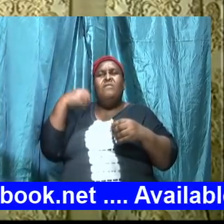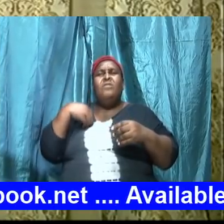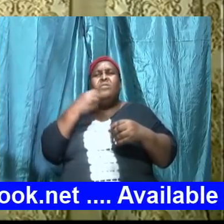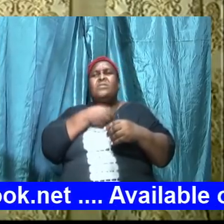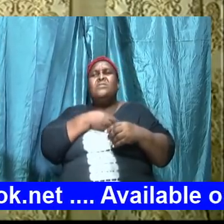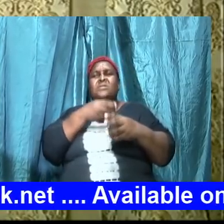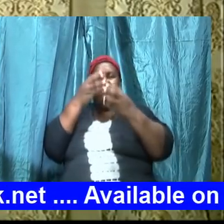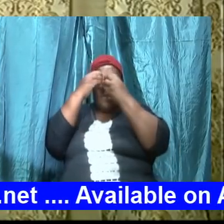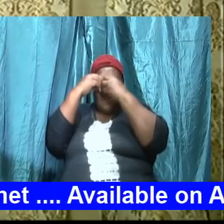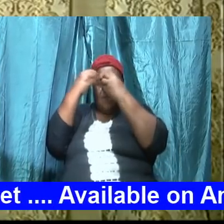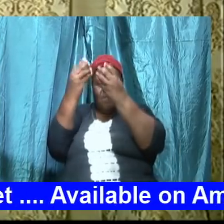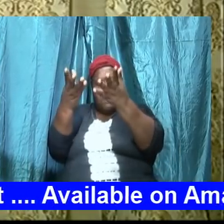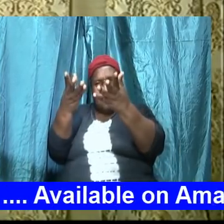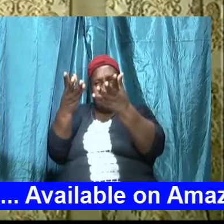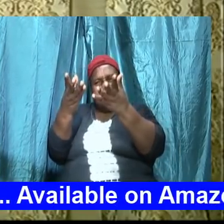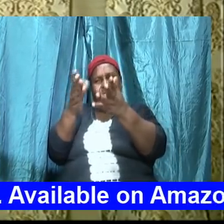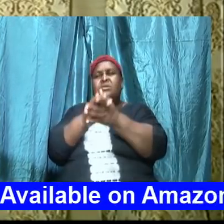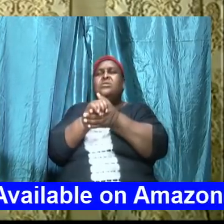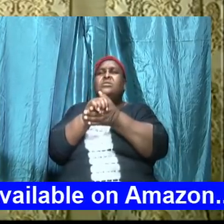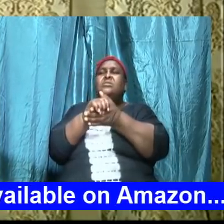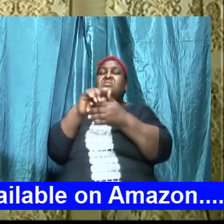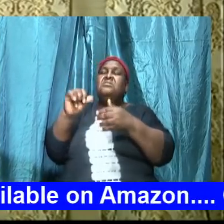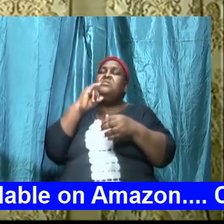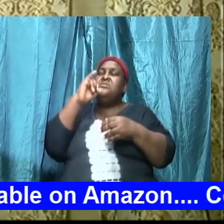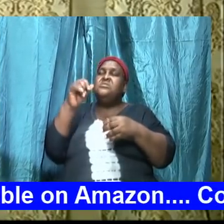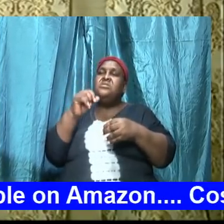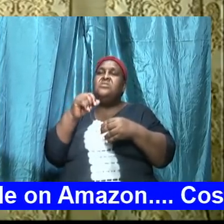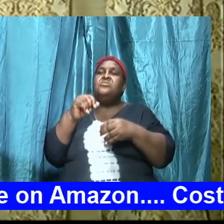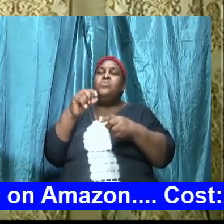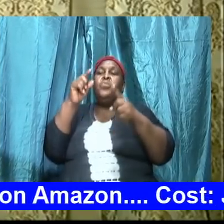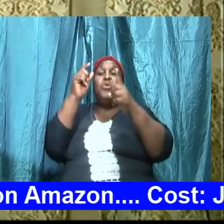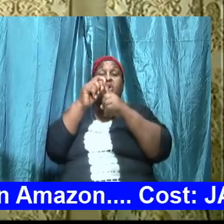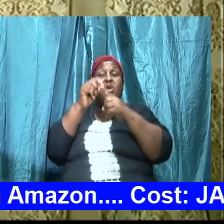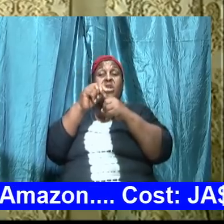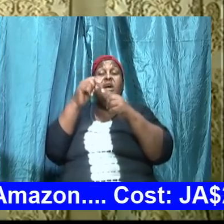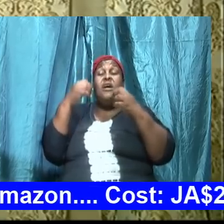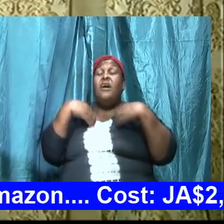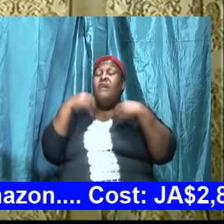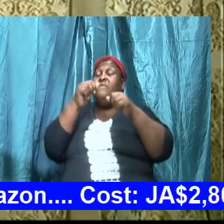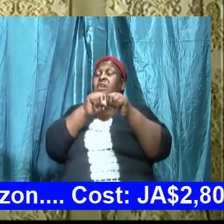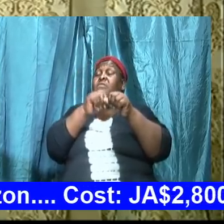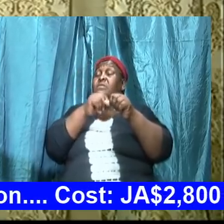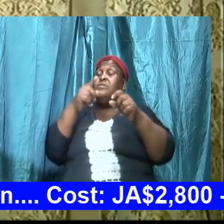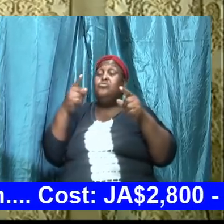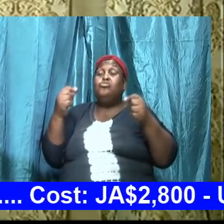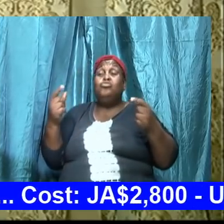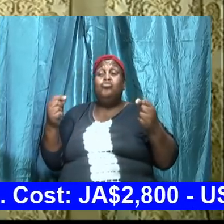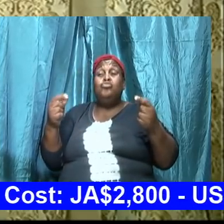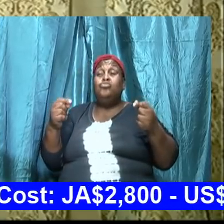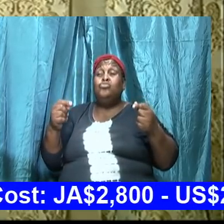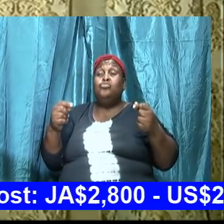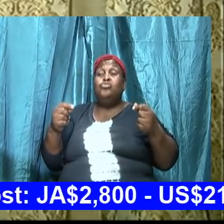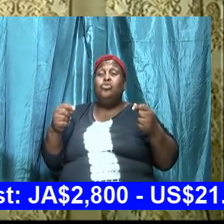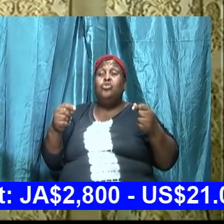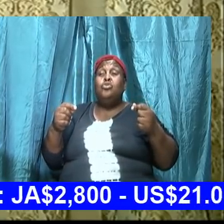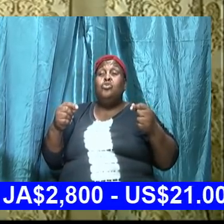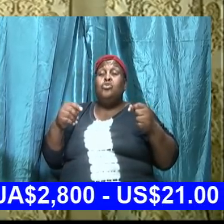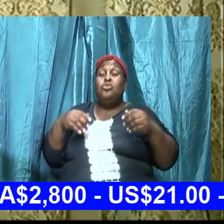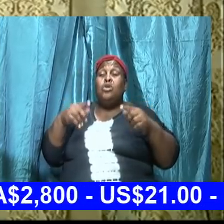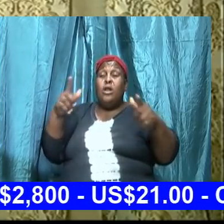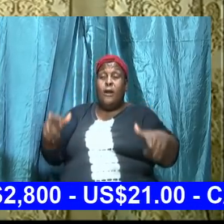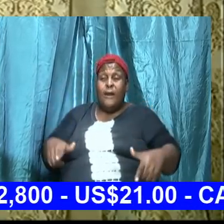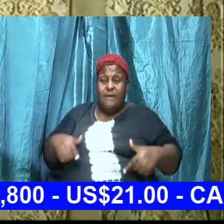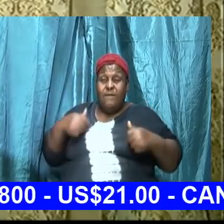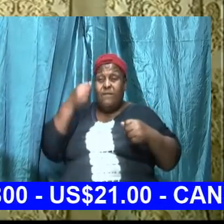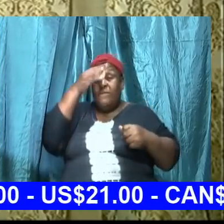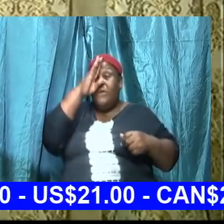has everything to do and to affect and impact our walk with God our Christian walk